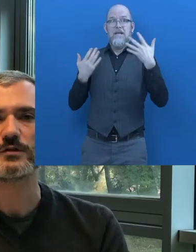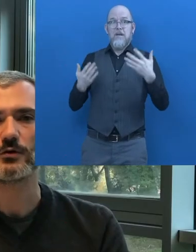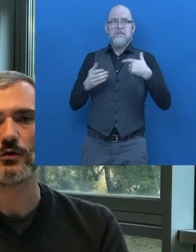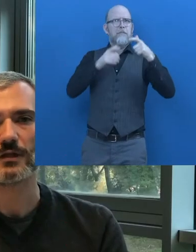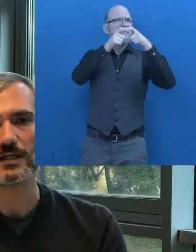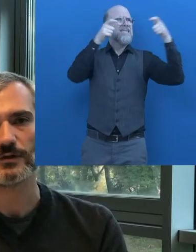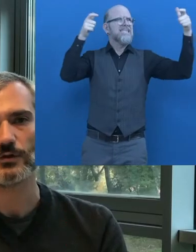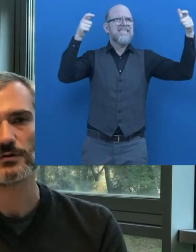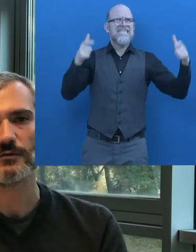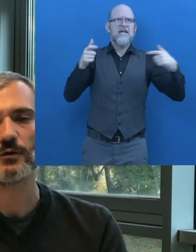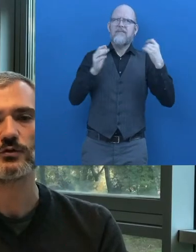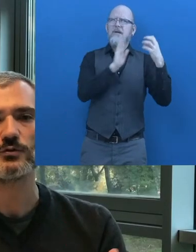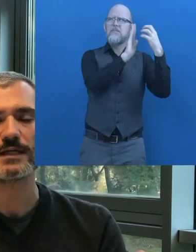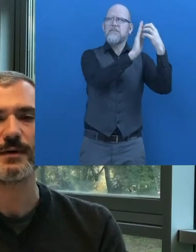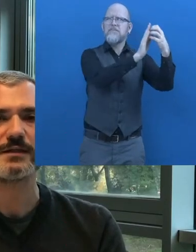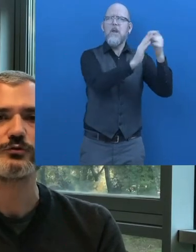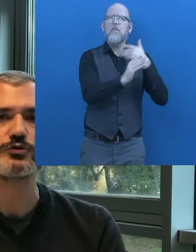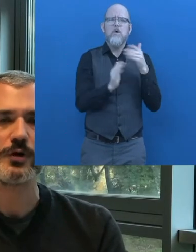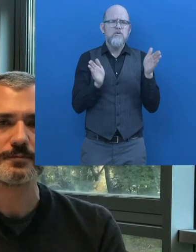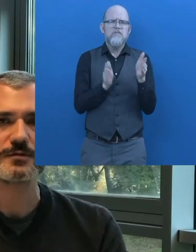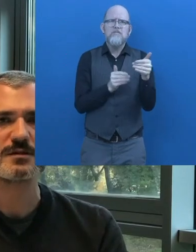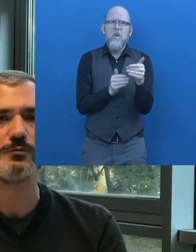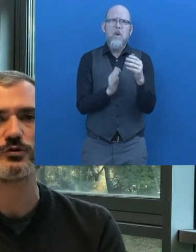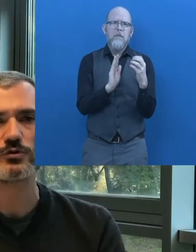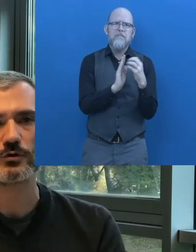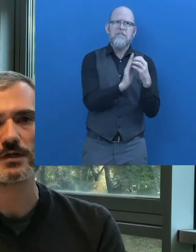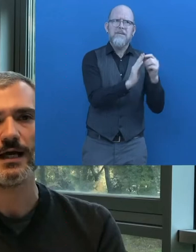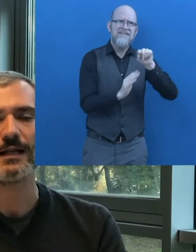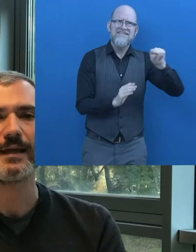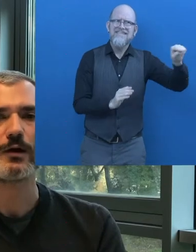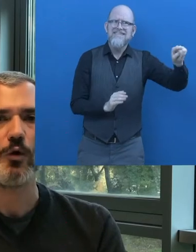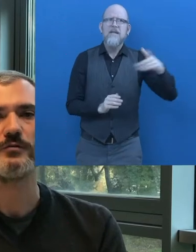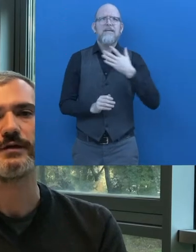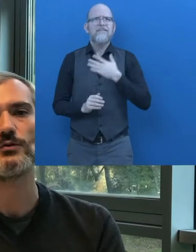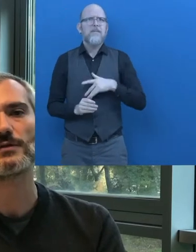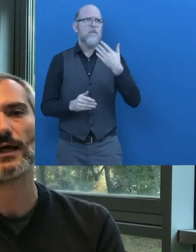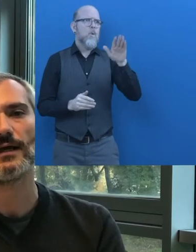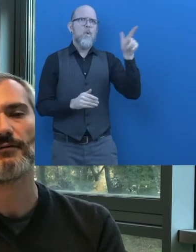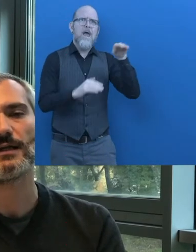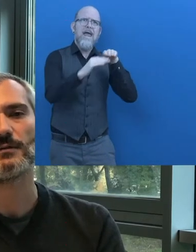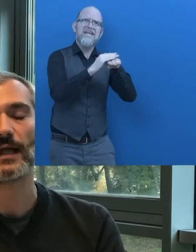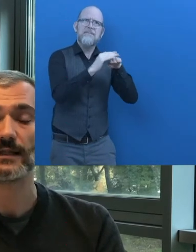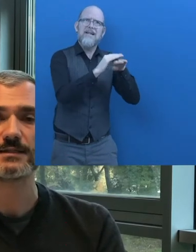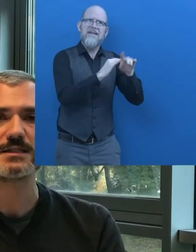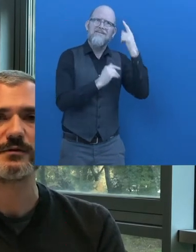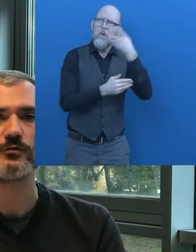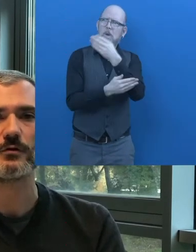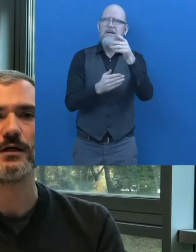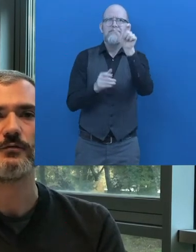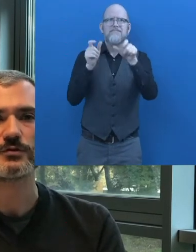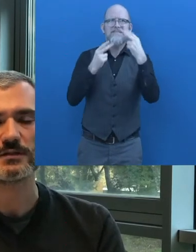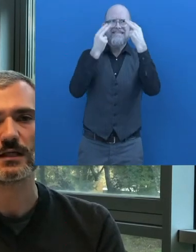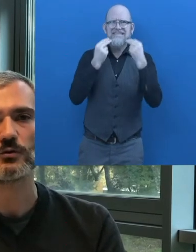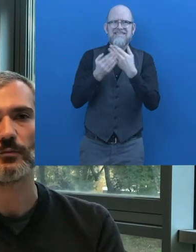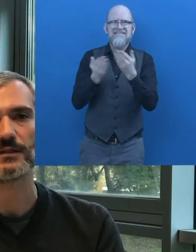focusing on large venues and we want to expand it to shops, small stores and make all the venues available and accessible for